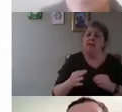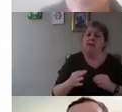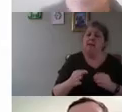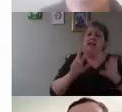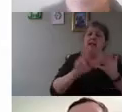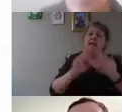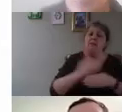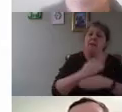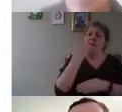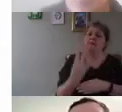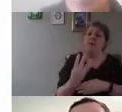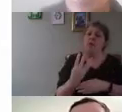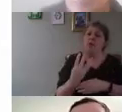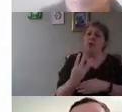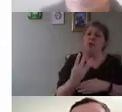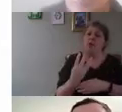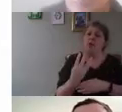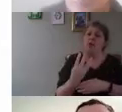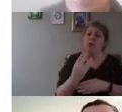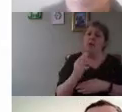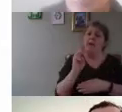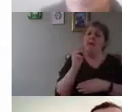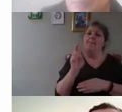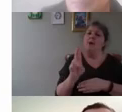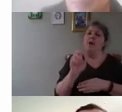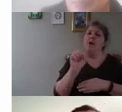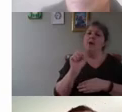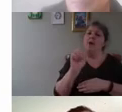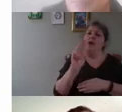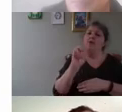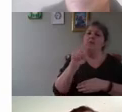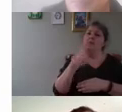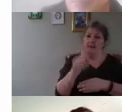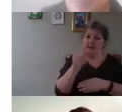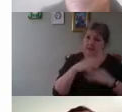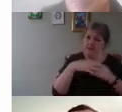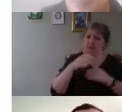8x4 per specs or you know that's the